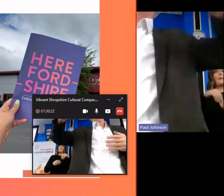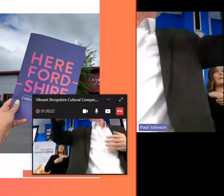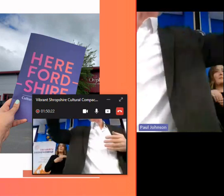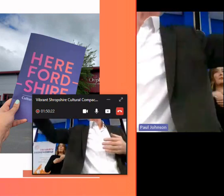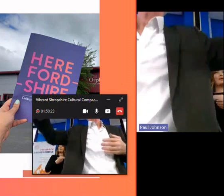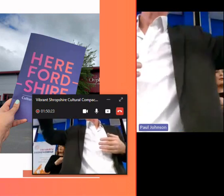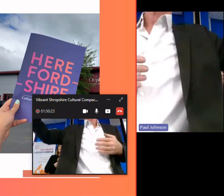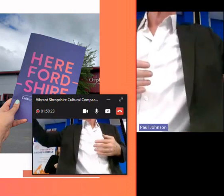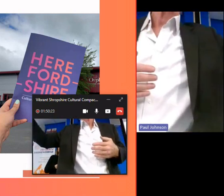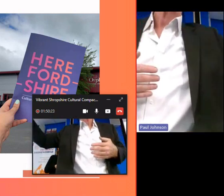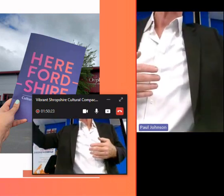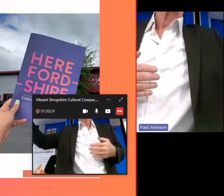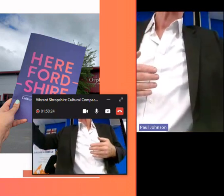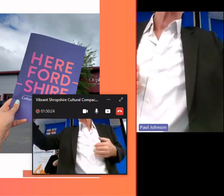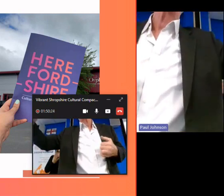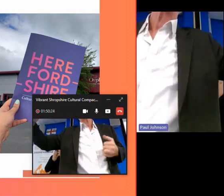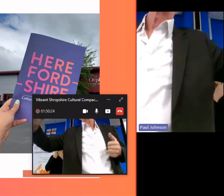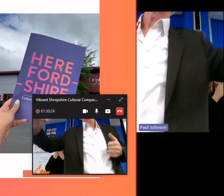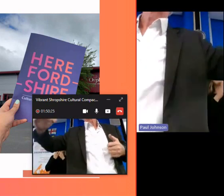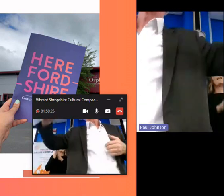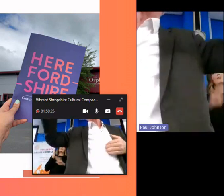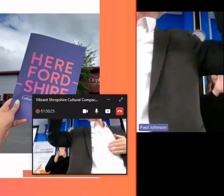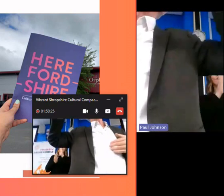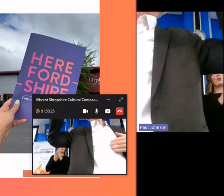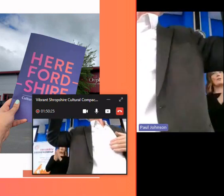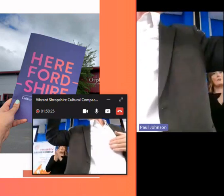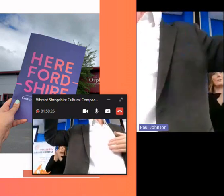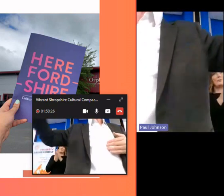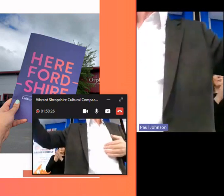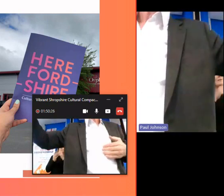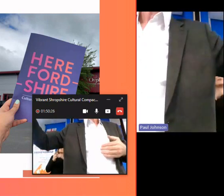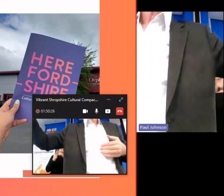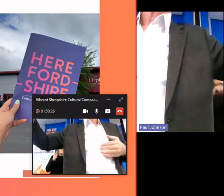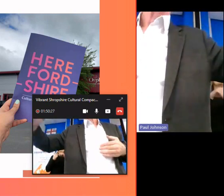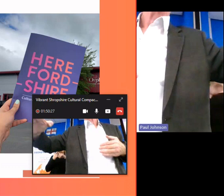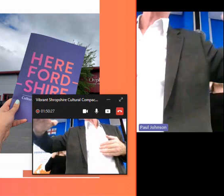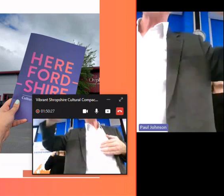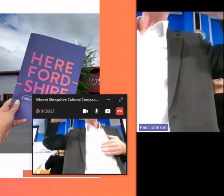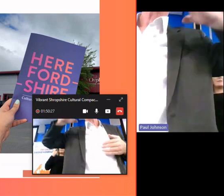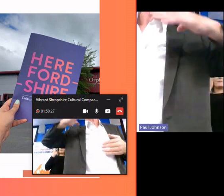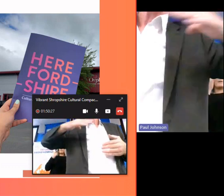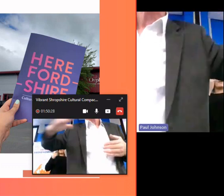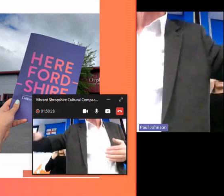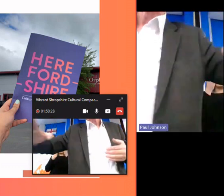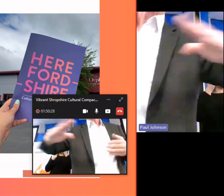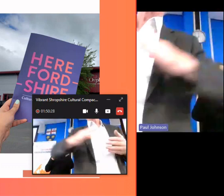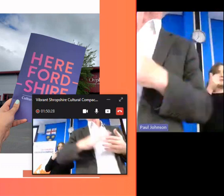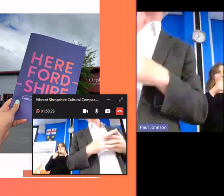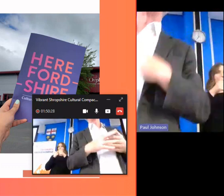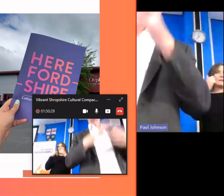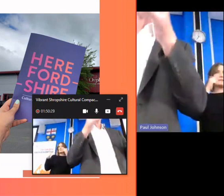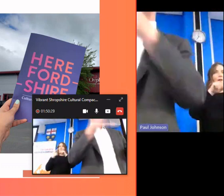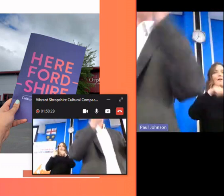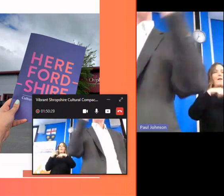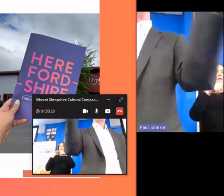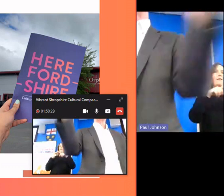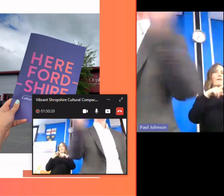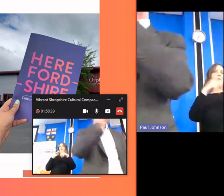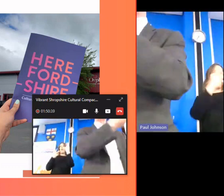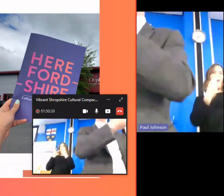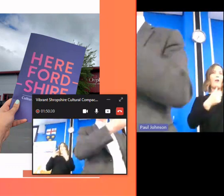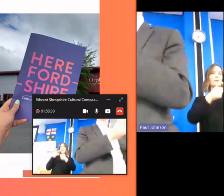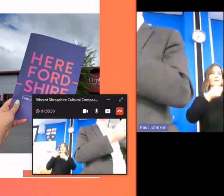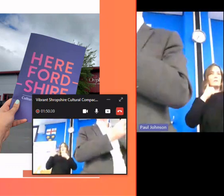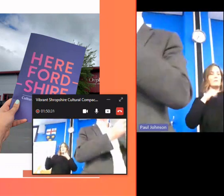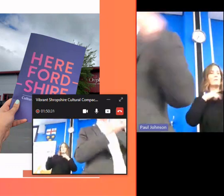but you can see that in fact you've got the national trust around the table um you've got the festival sector around the table you know um and then you've got the